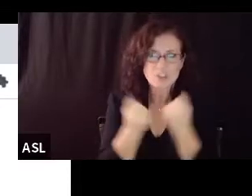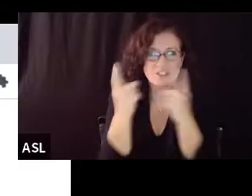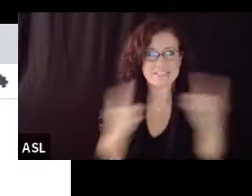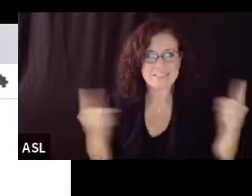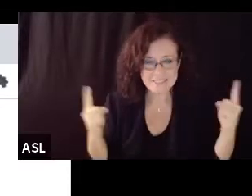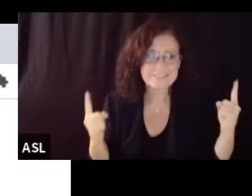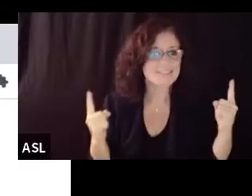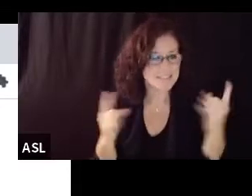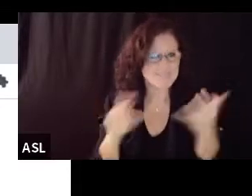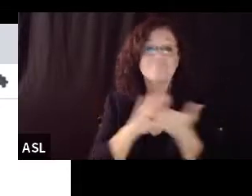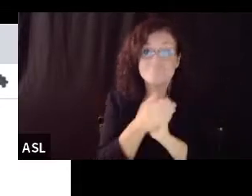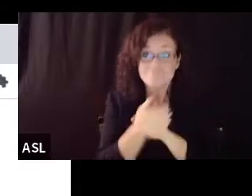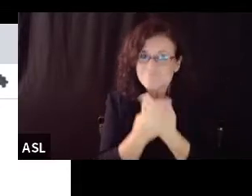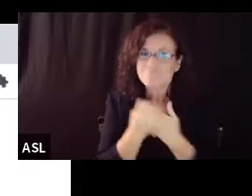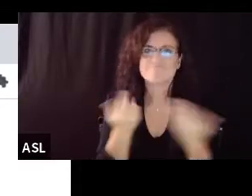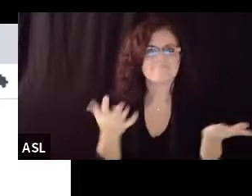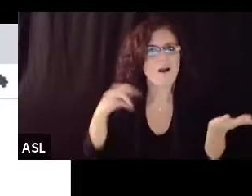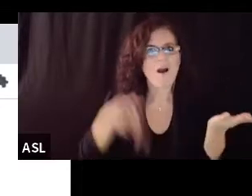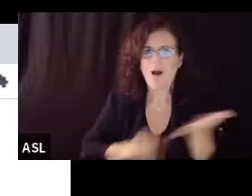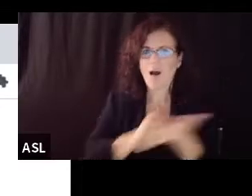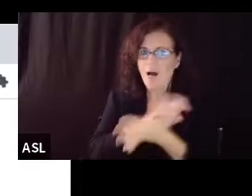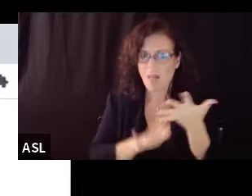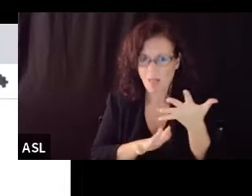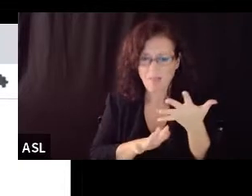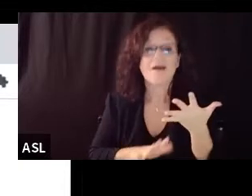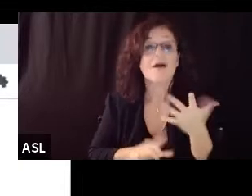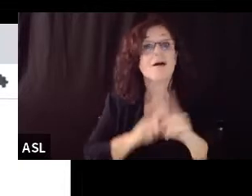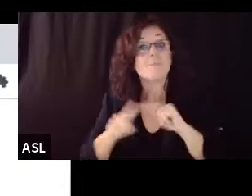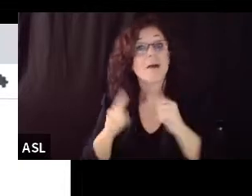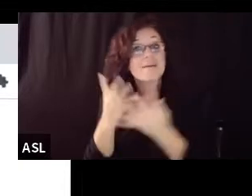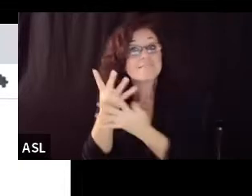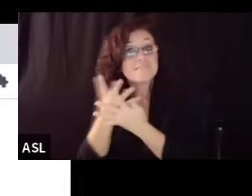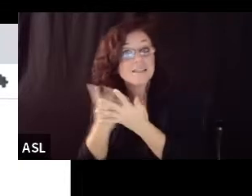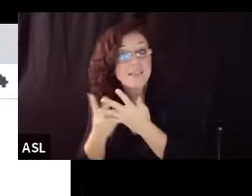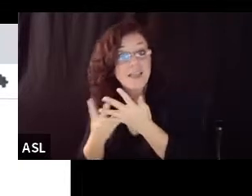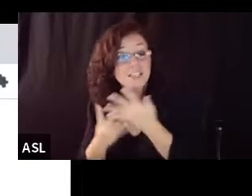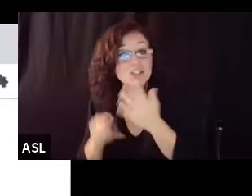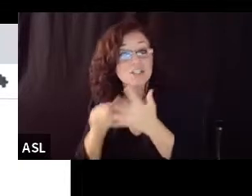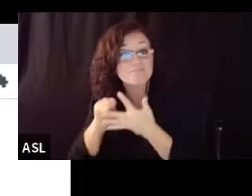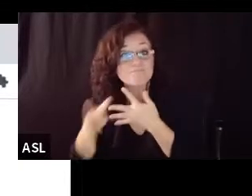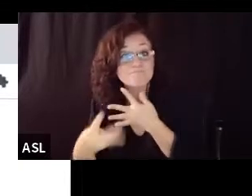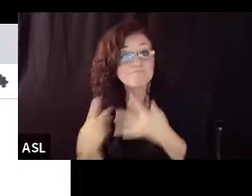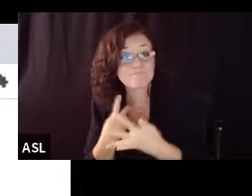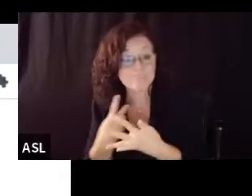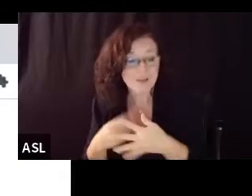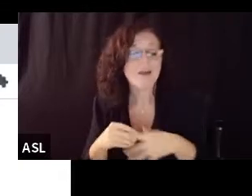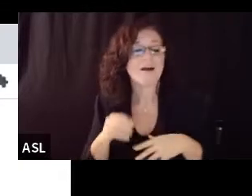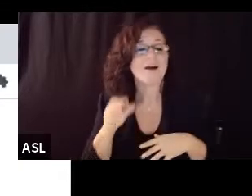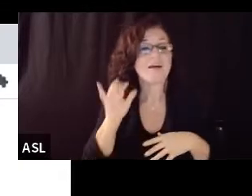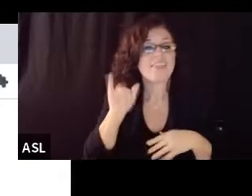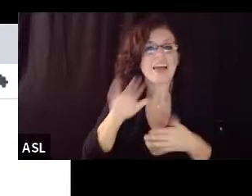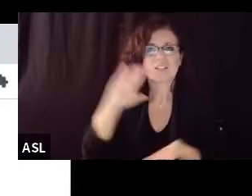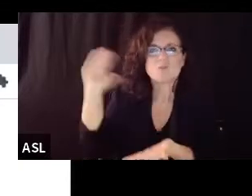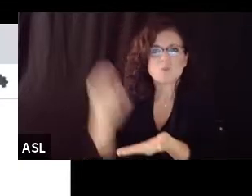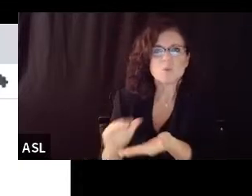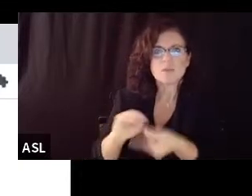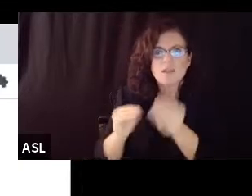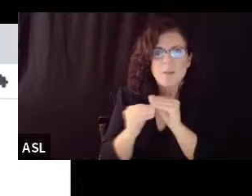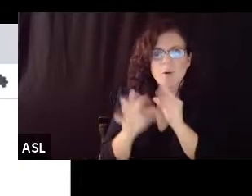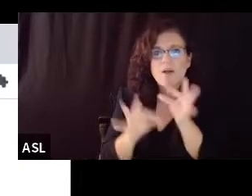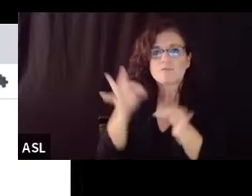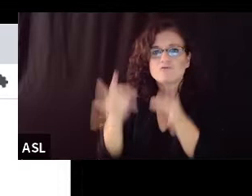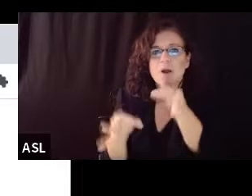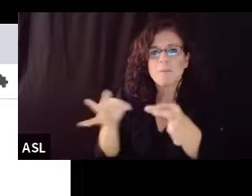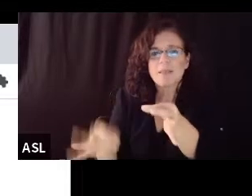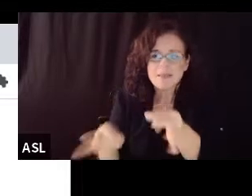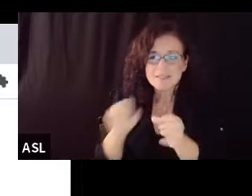respect to ventilation and i'll throw filtration in there too is trying to reduce the amount of virus that's in the air so that there's less for